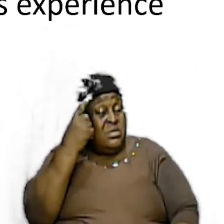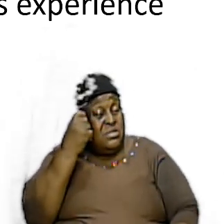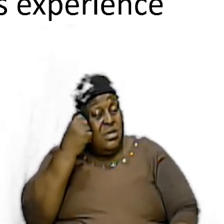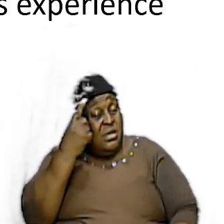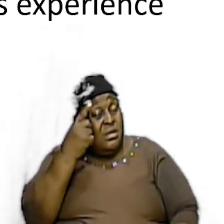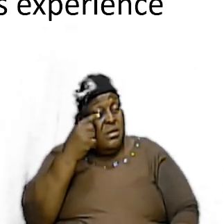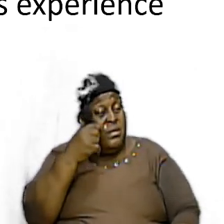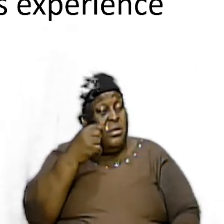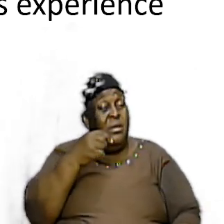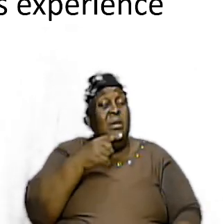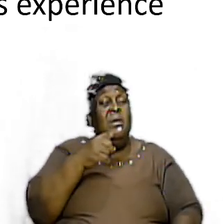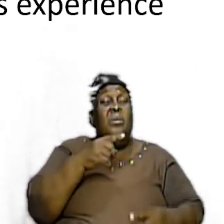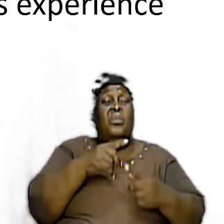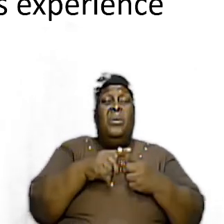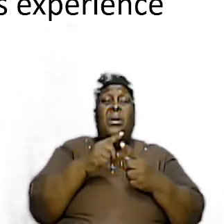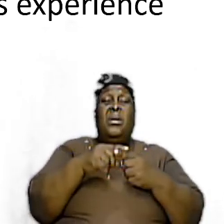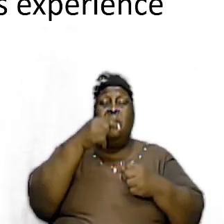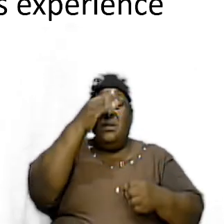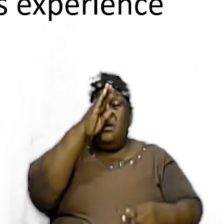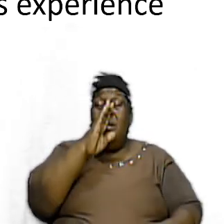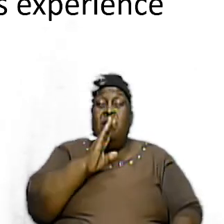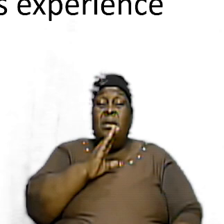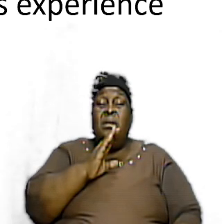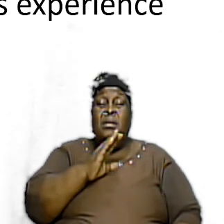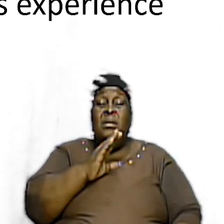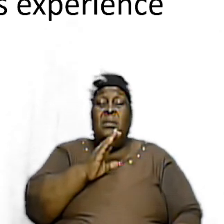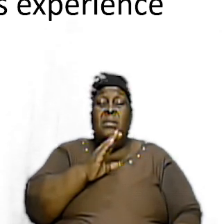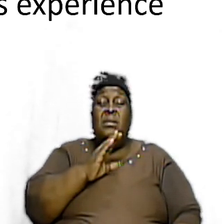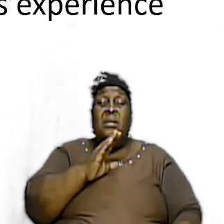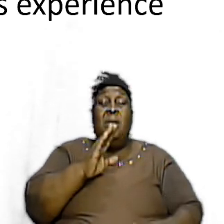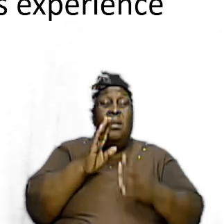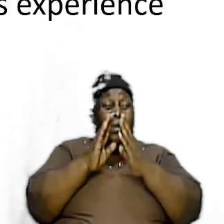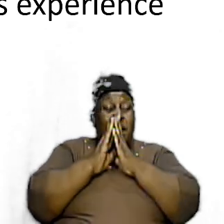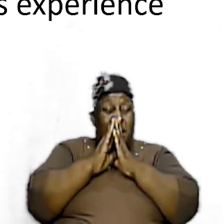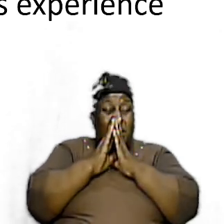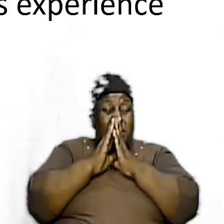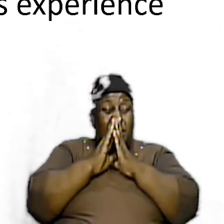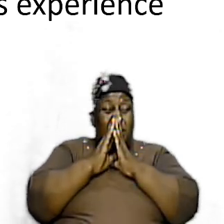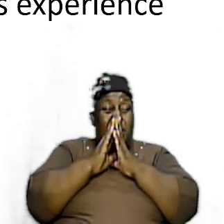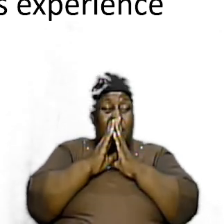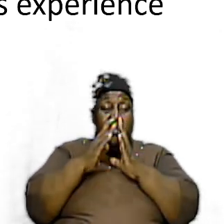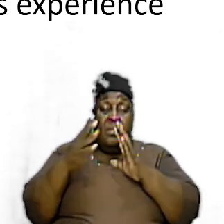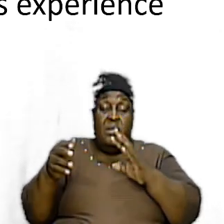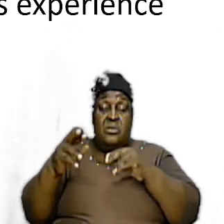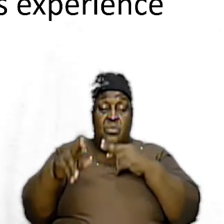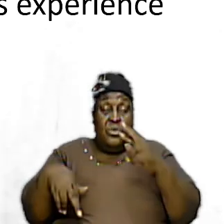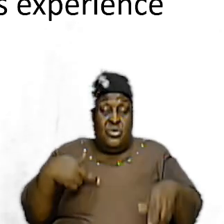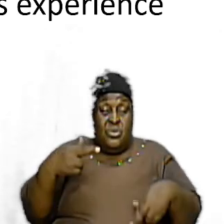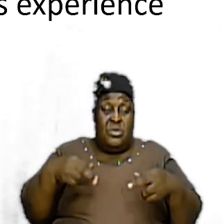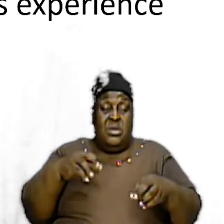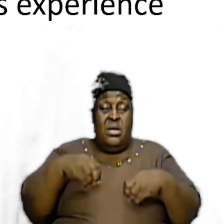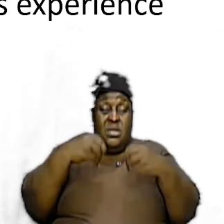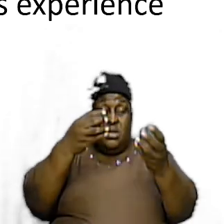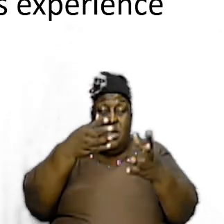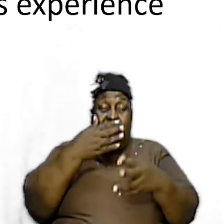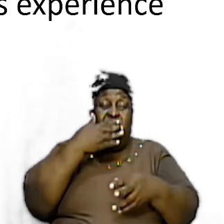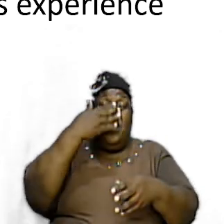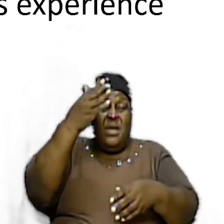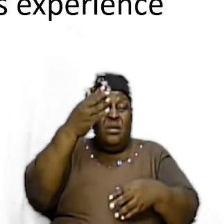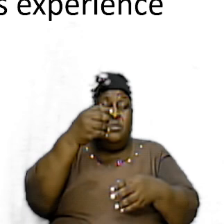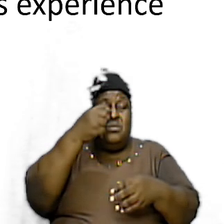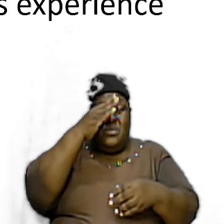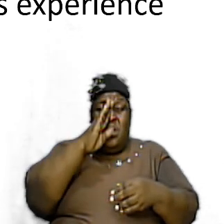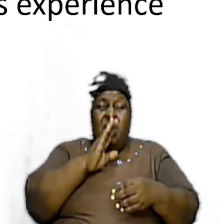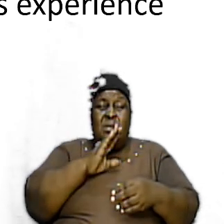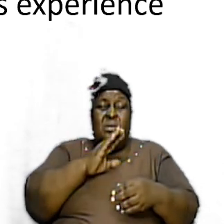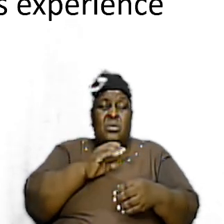when they went into the promised land they would have had a basis to rejoice and to give thanks to almighty God so God